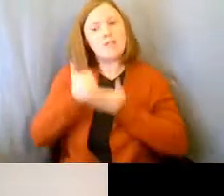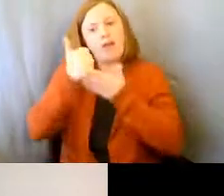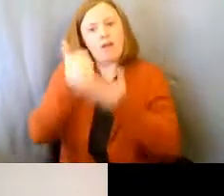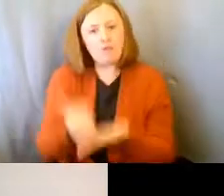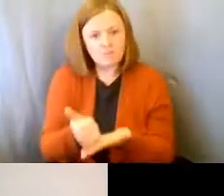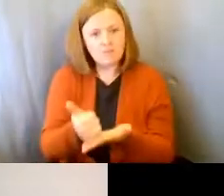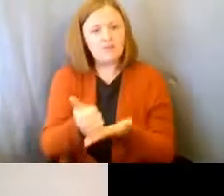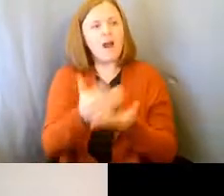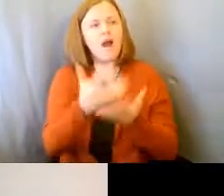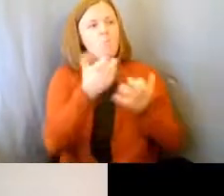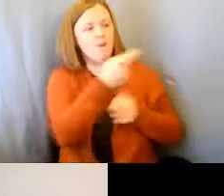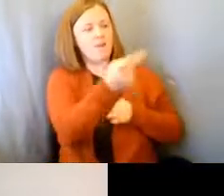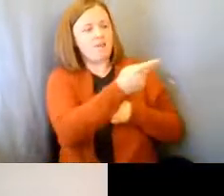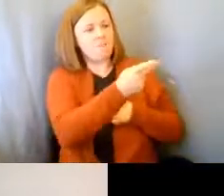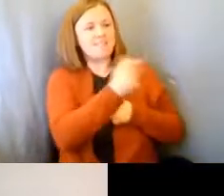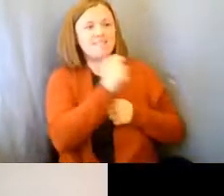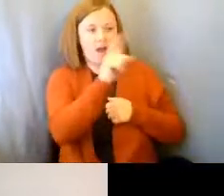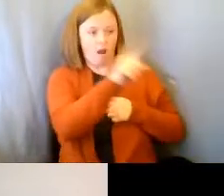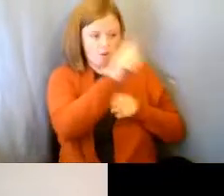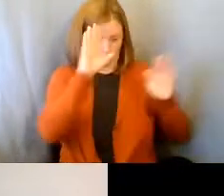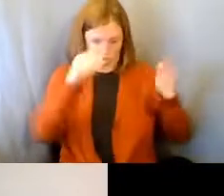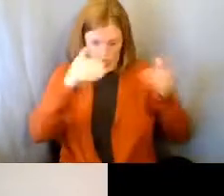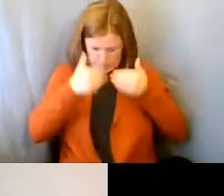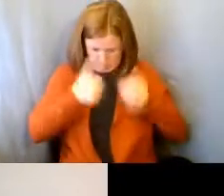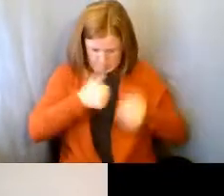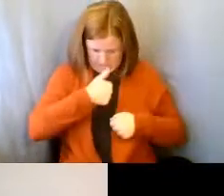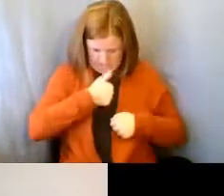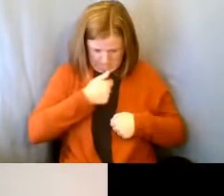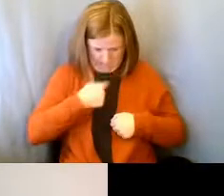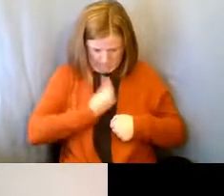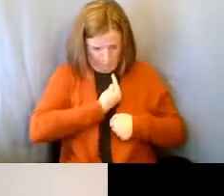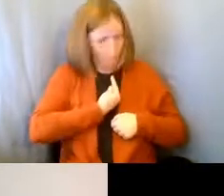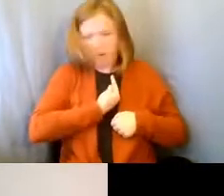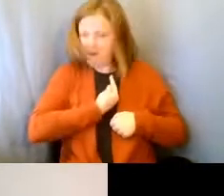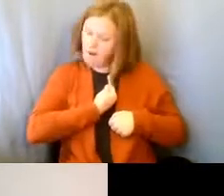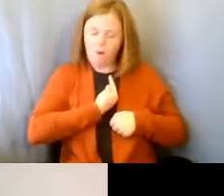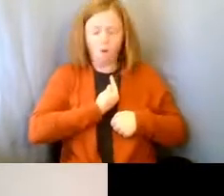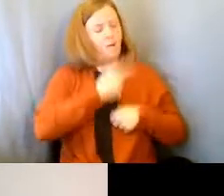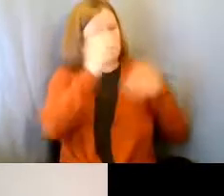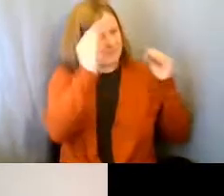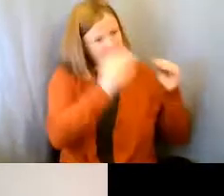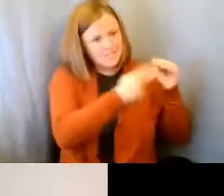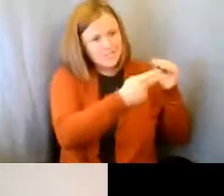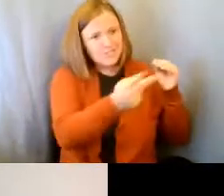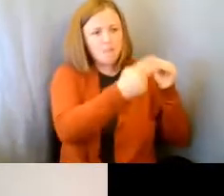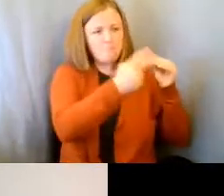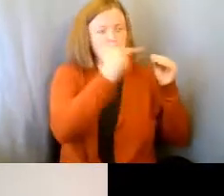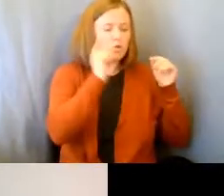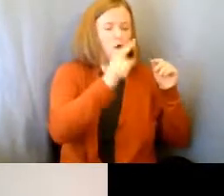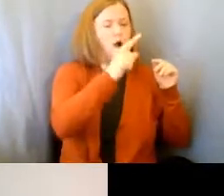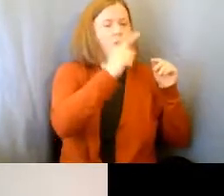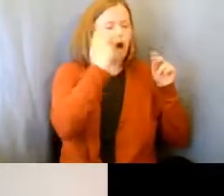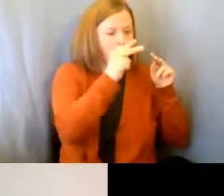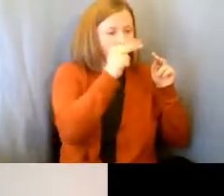realize it's not all about them is one of the best things I can do to help build them up.